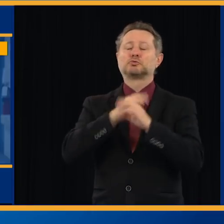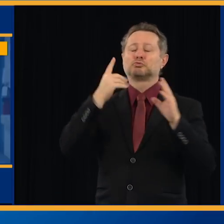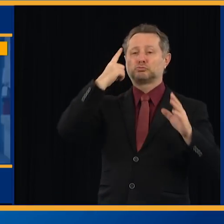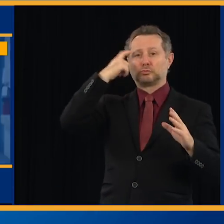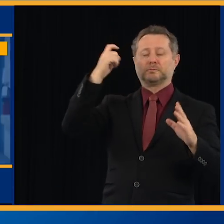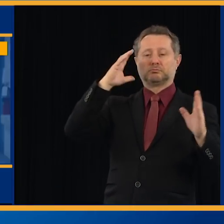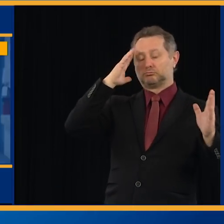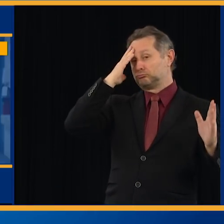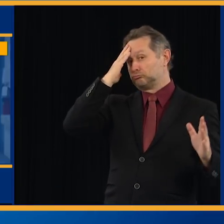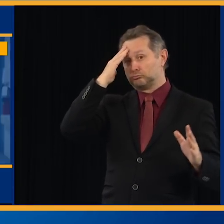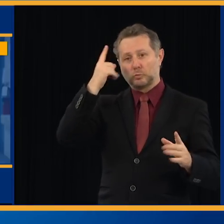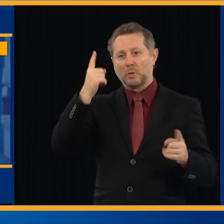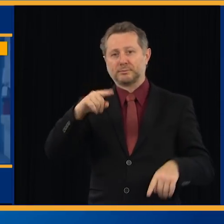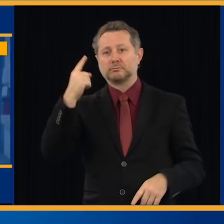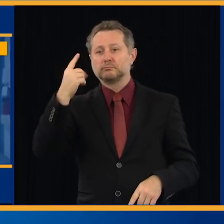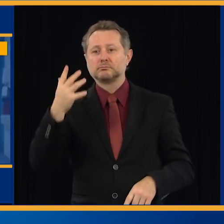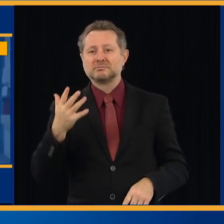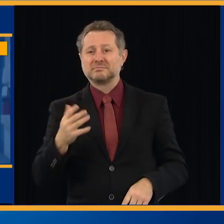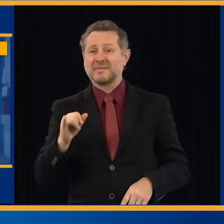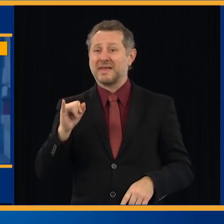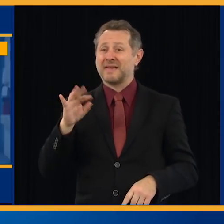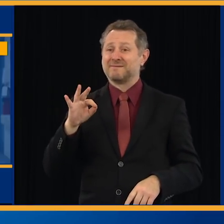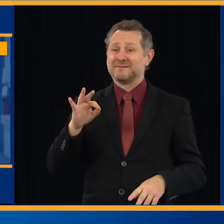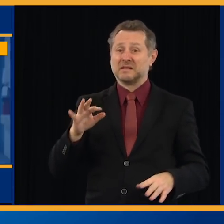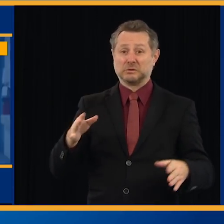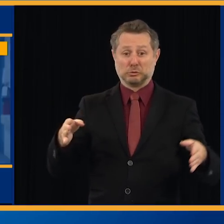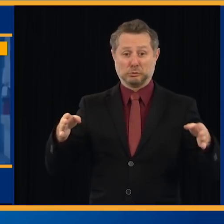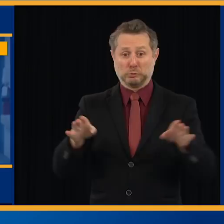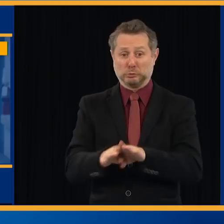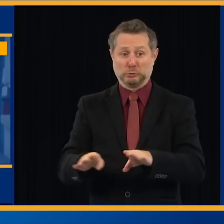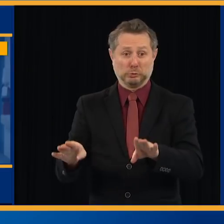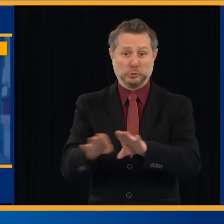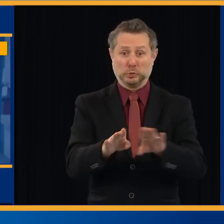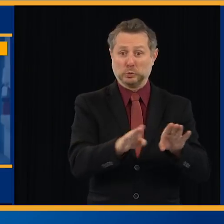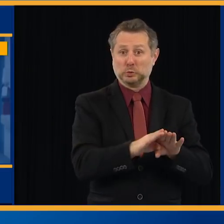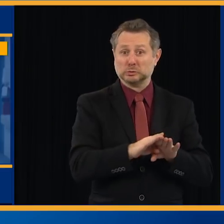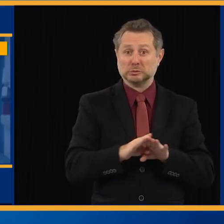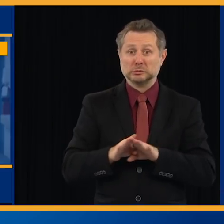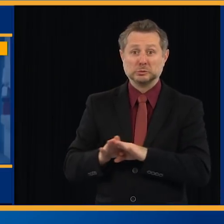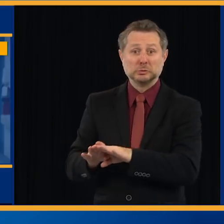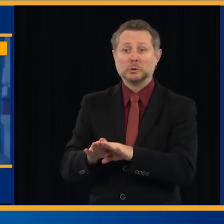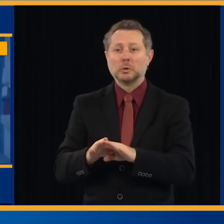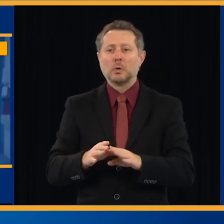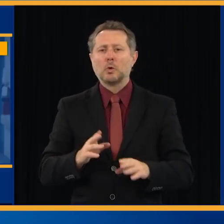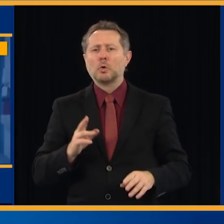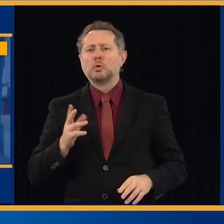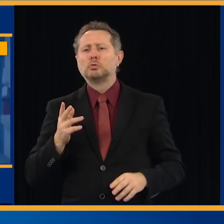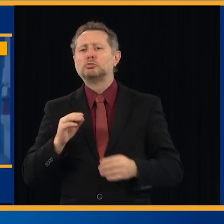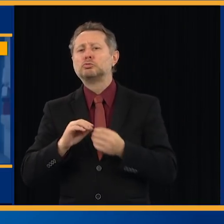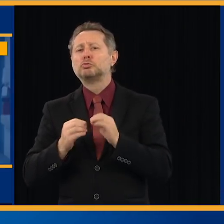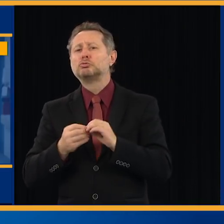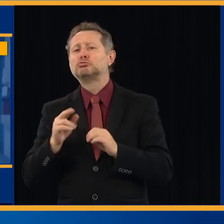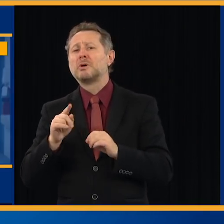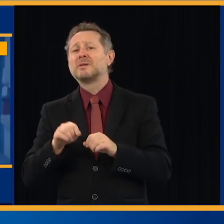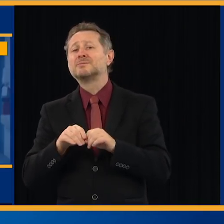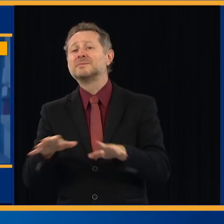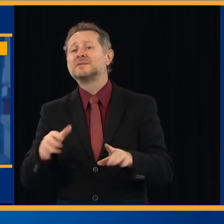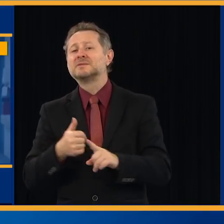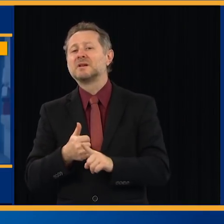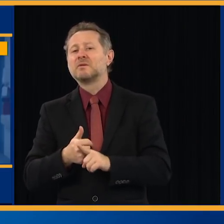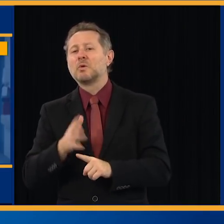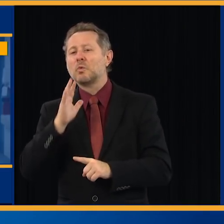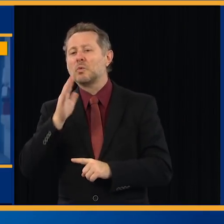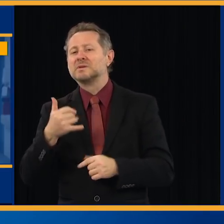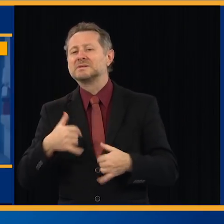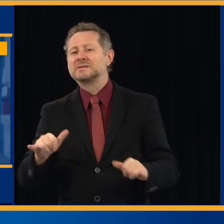everything you did, closed down, et cetera, and you didn't stop the rate of increase of the virus. That would have been a nightmare. Can